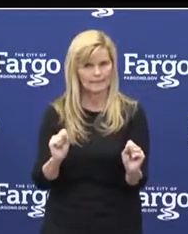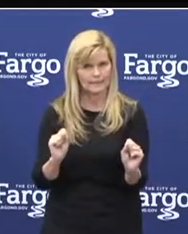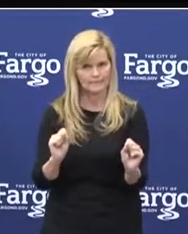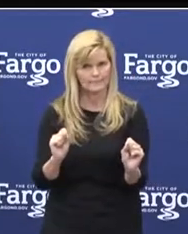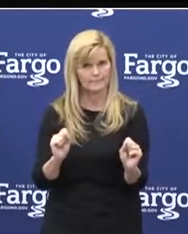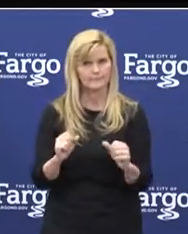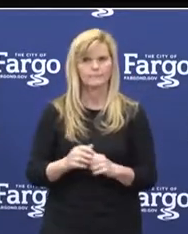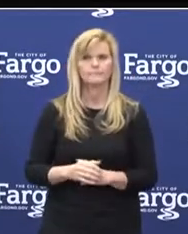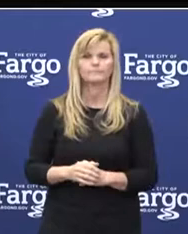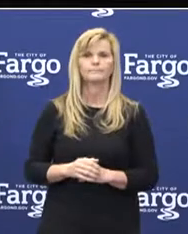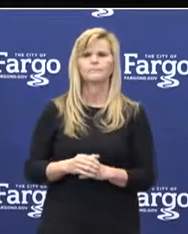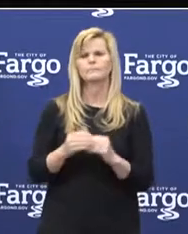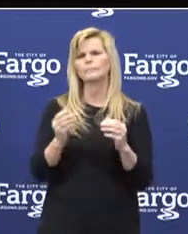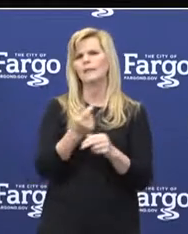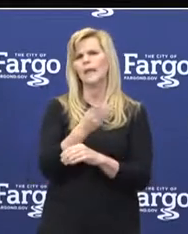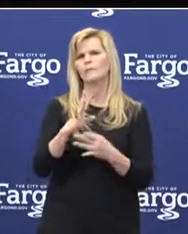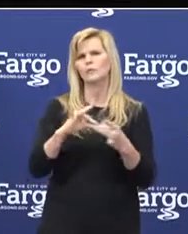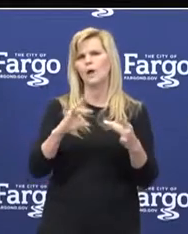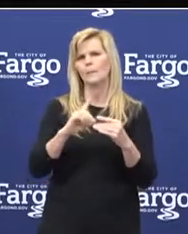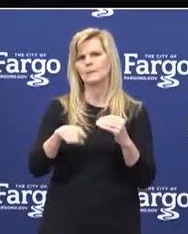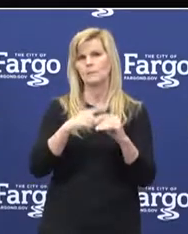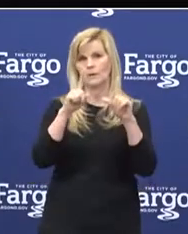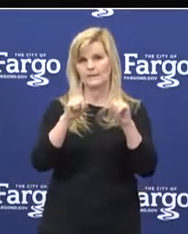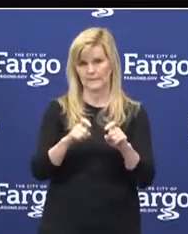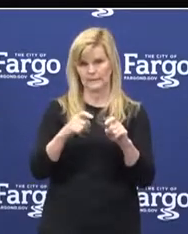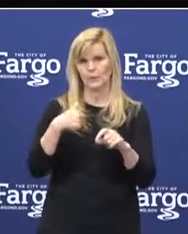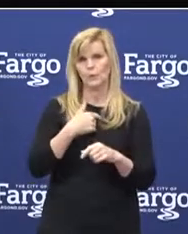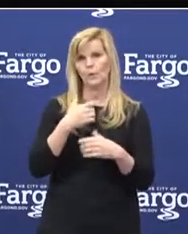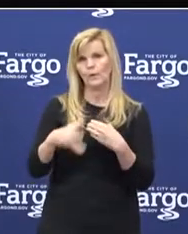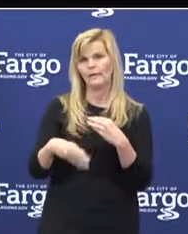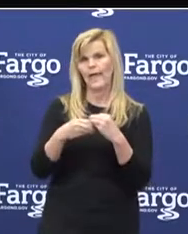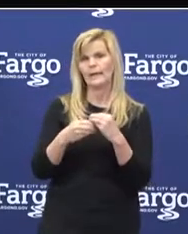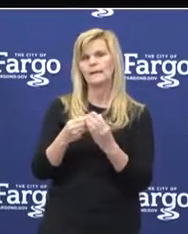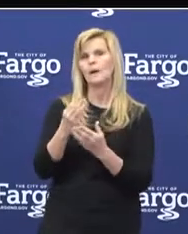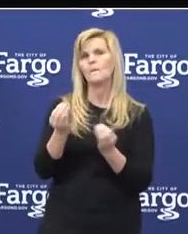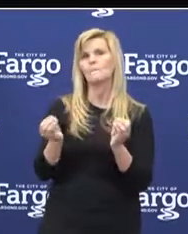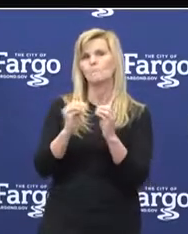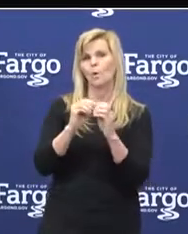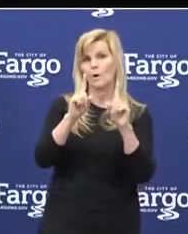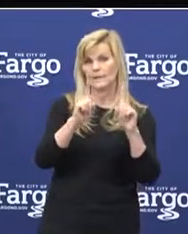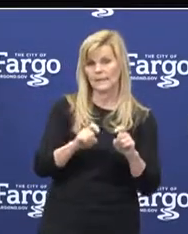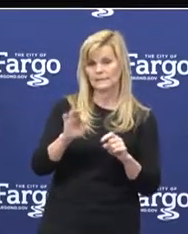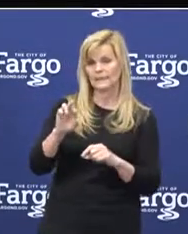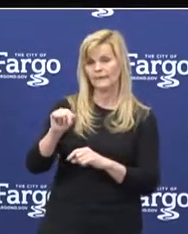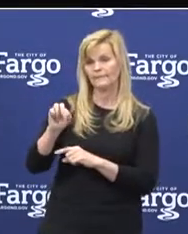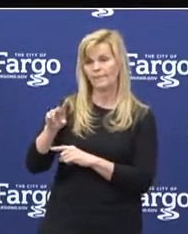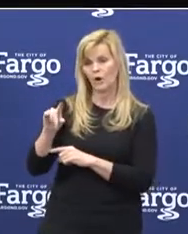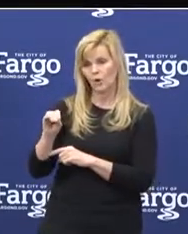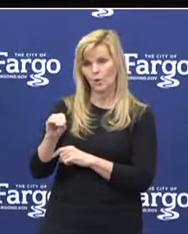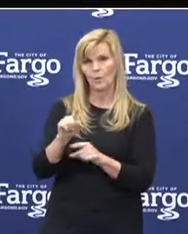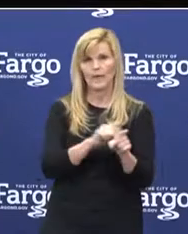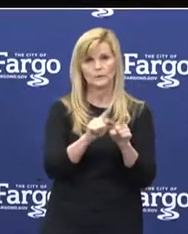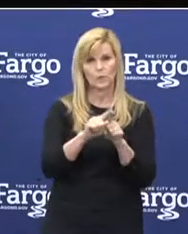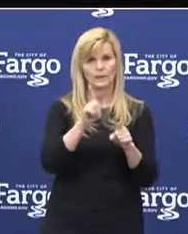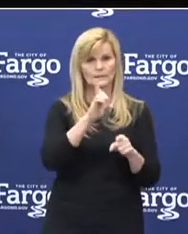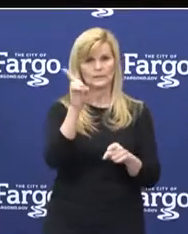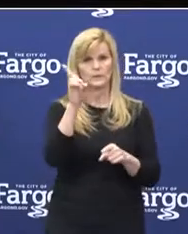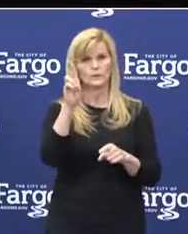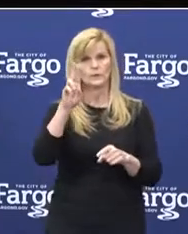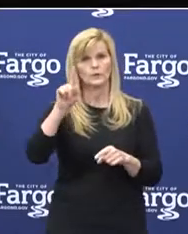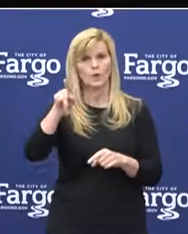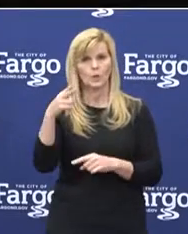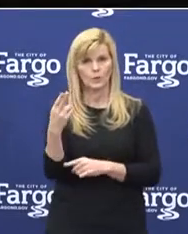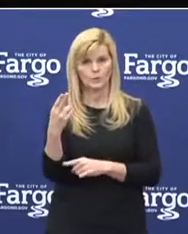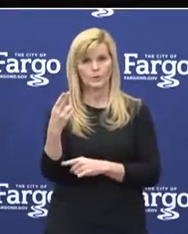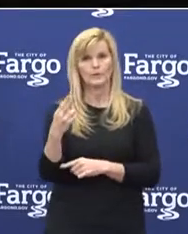Just want to make a few comments about testing. We've added some additional testing capacity, both in Fargo as well as in Duluth, for in-house